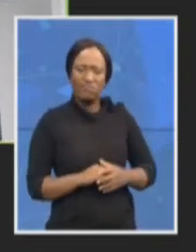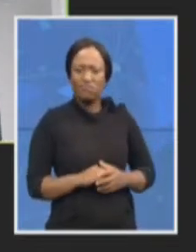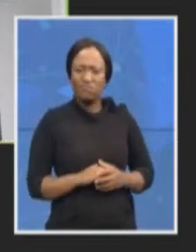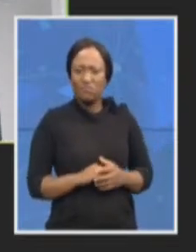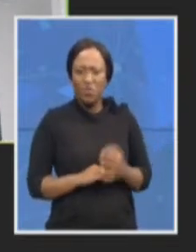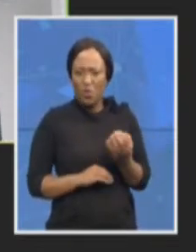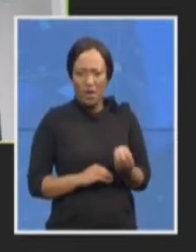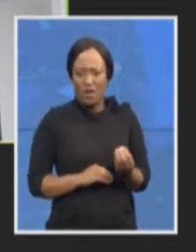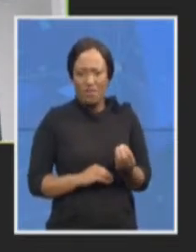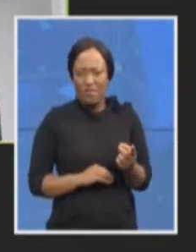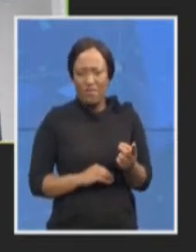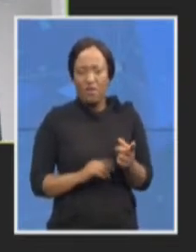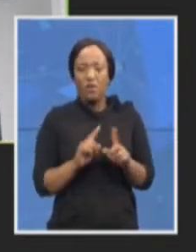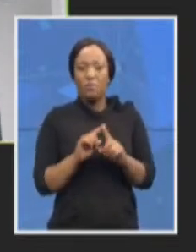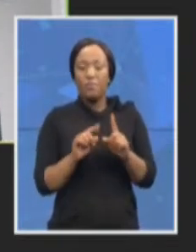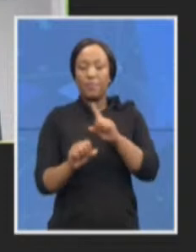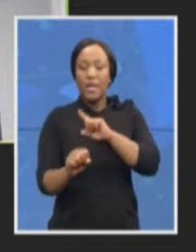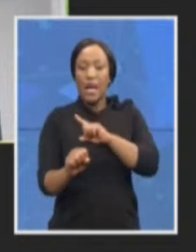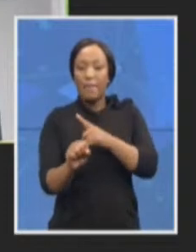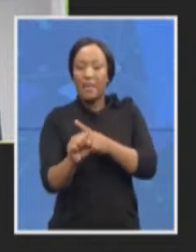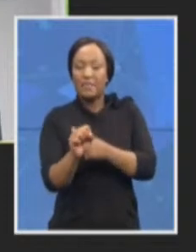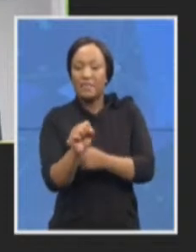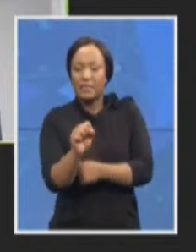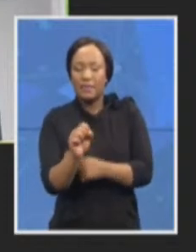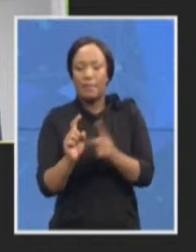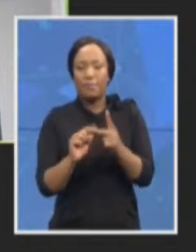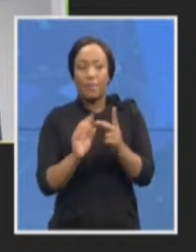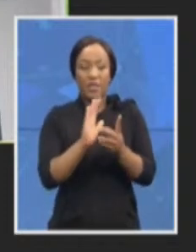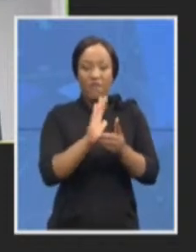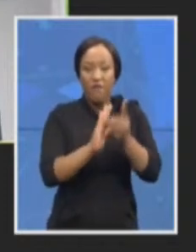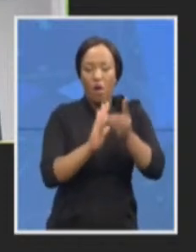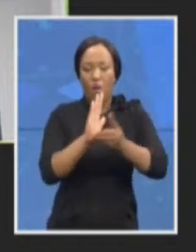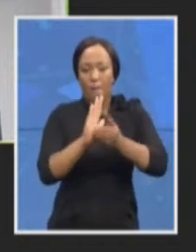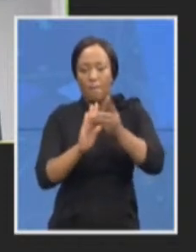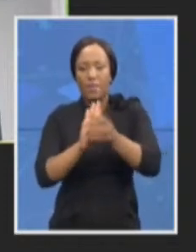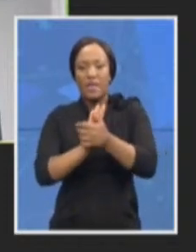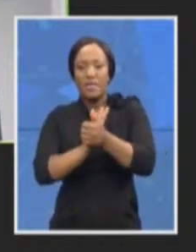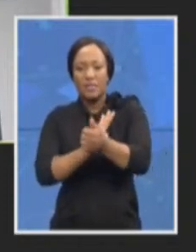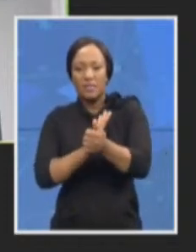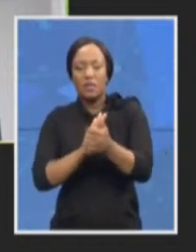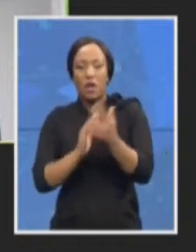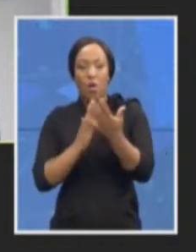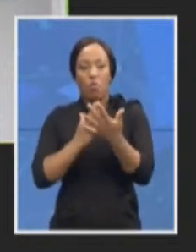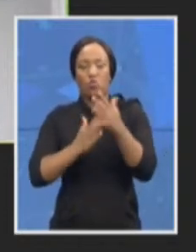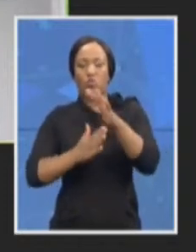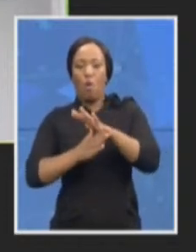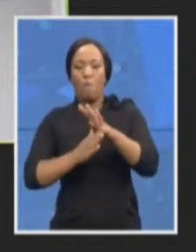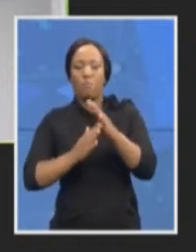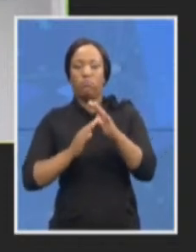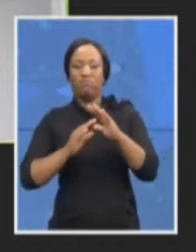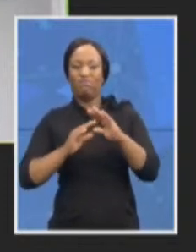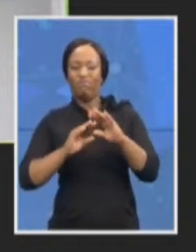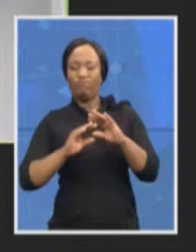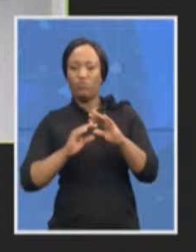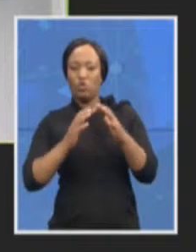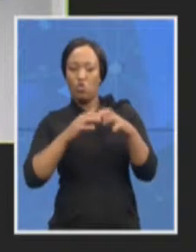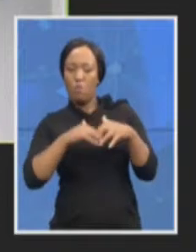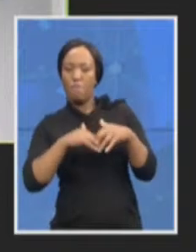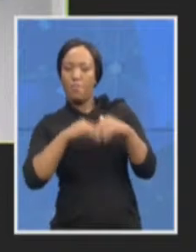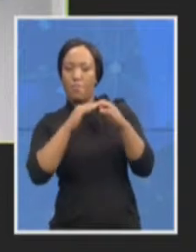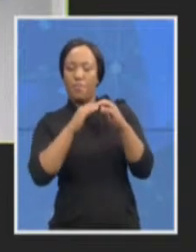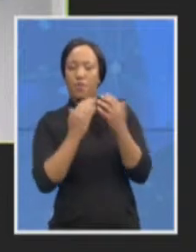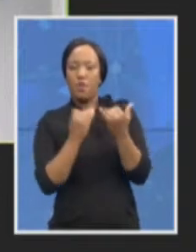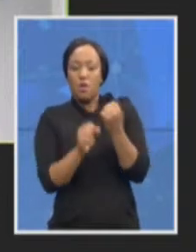development of skills is a top priority and we're looking at various ways in which to ensure that we have we're in